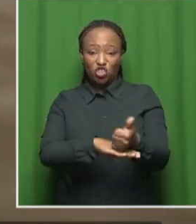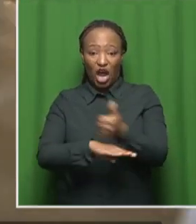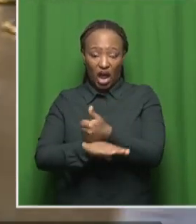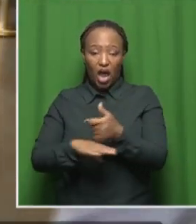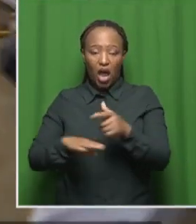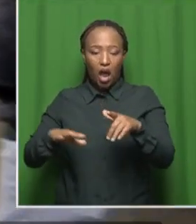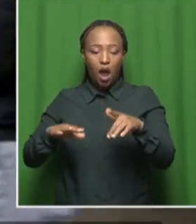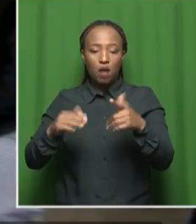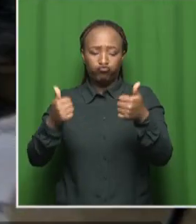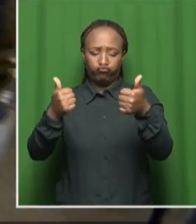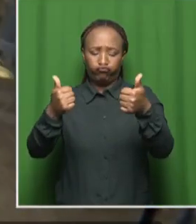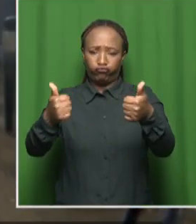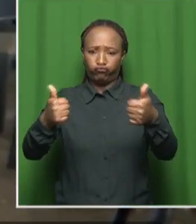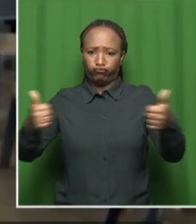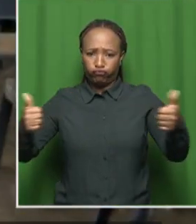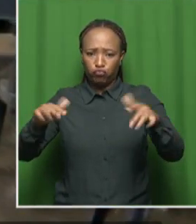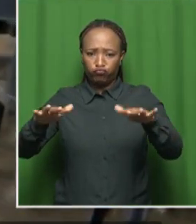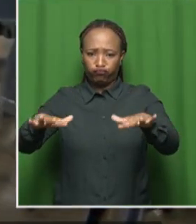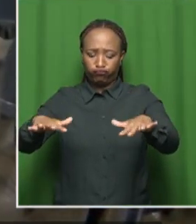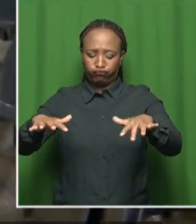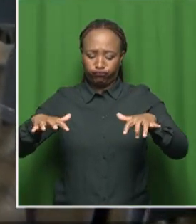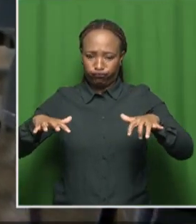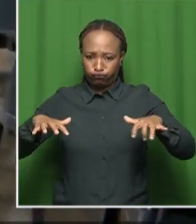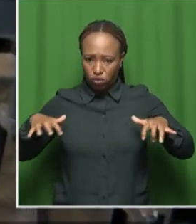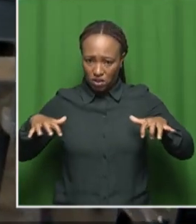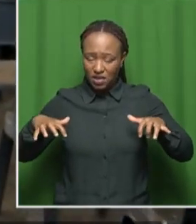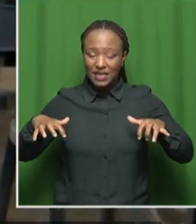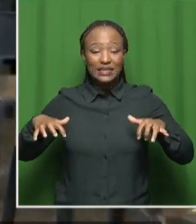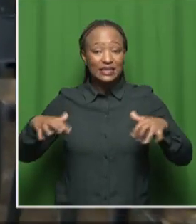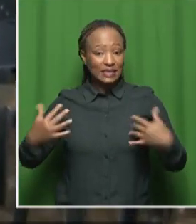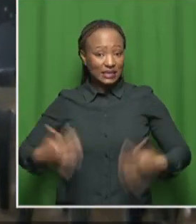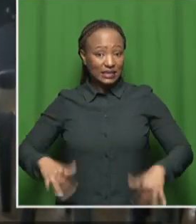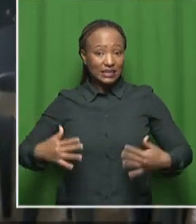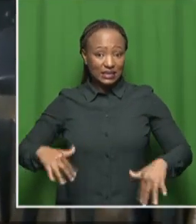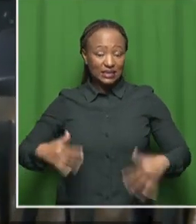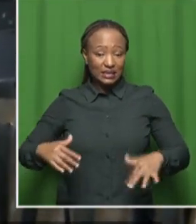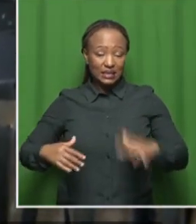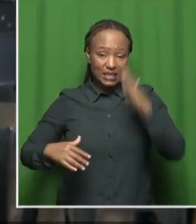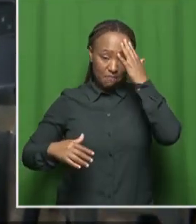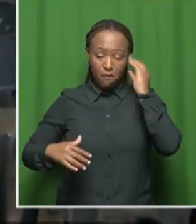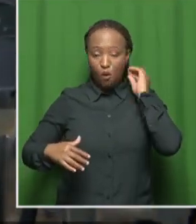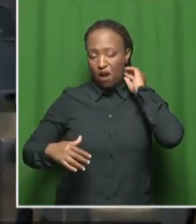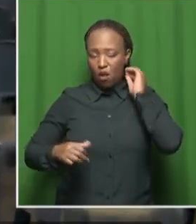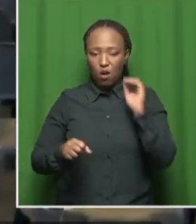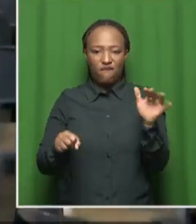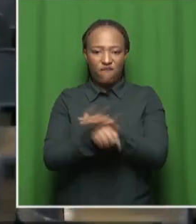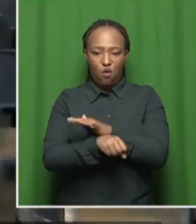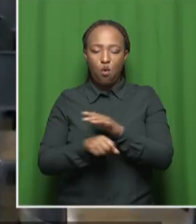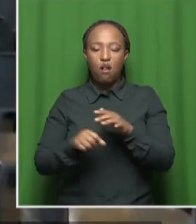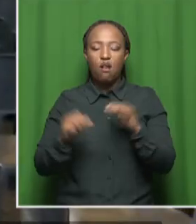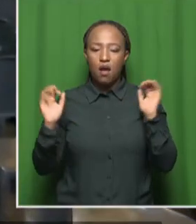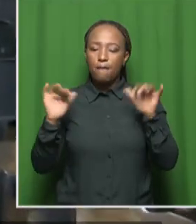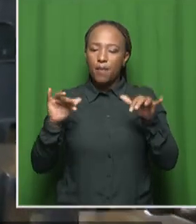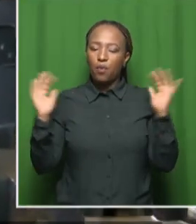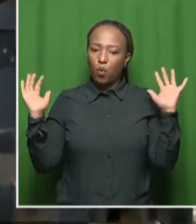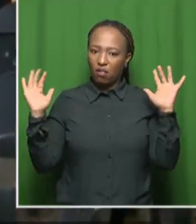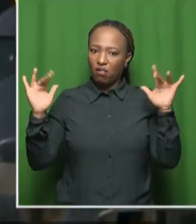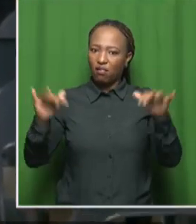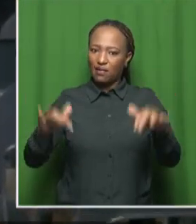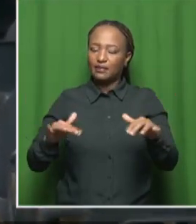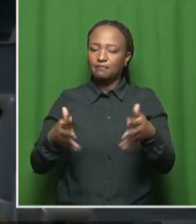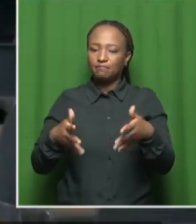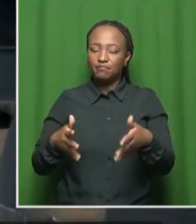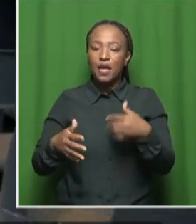a busy, a busy day, a busy memorial service. We are at the memorial service of those five children, Lien,